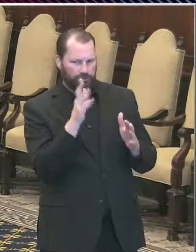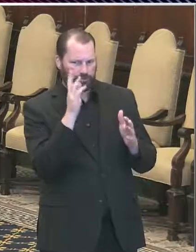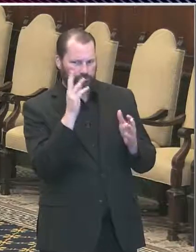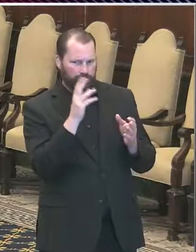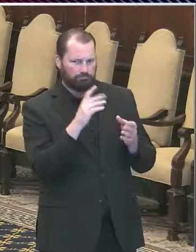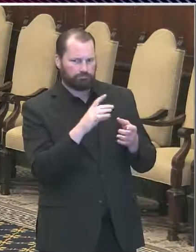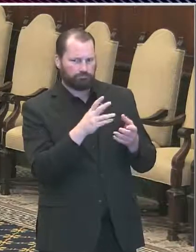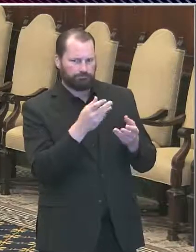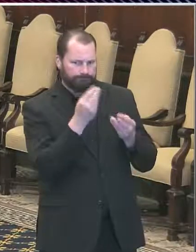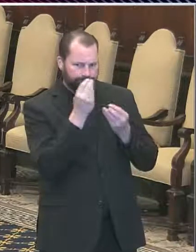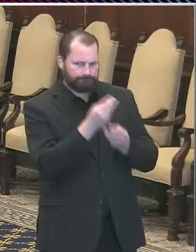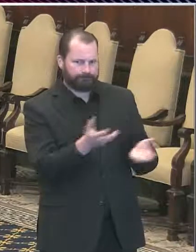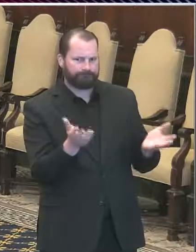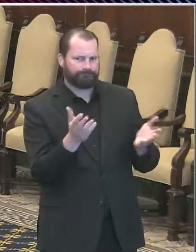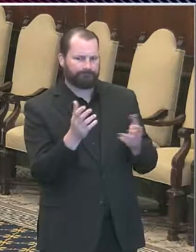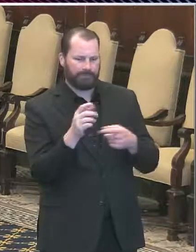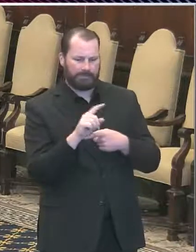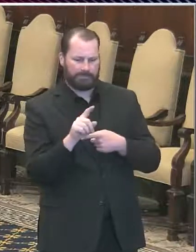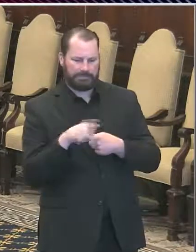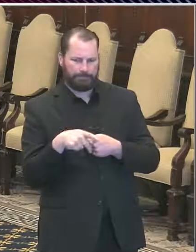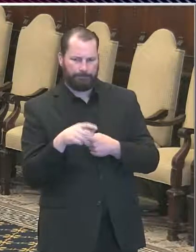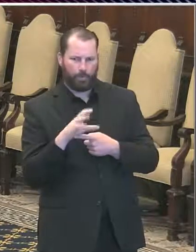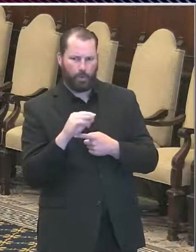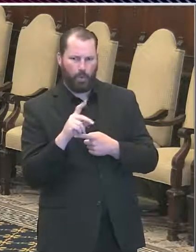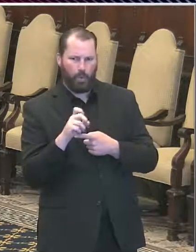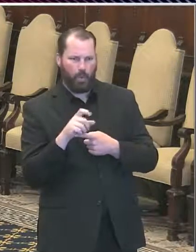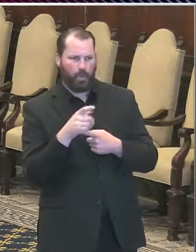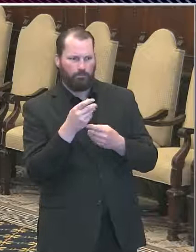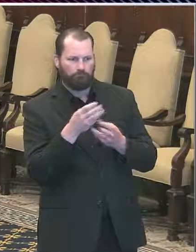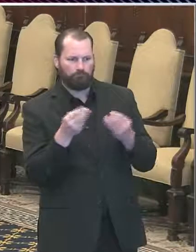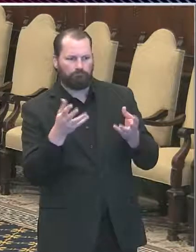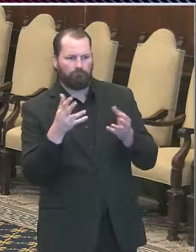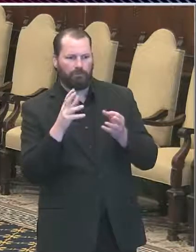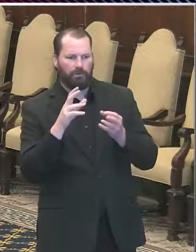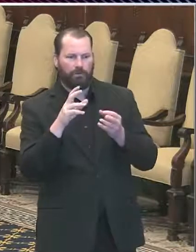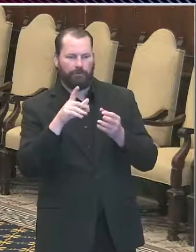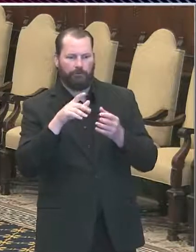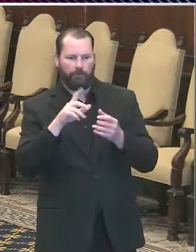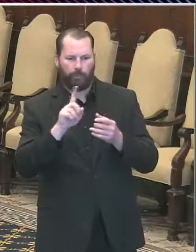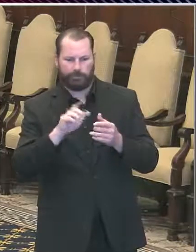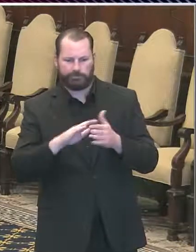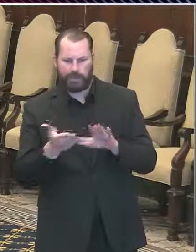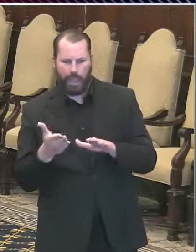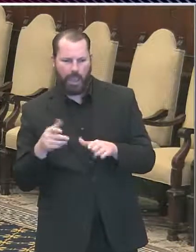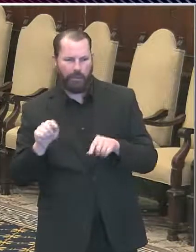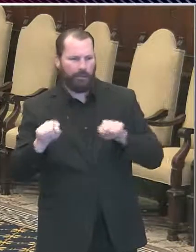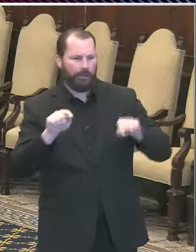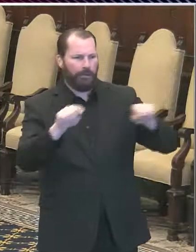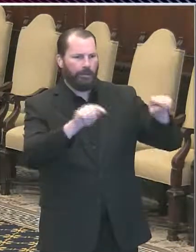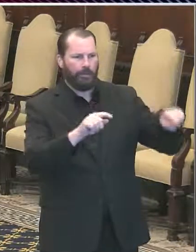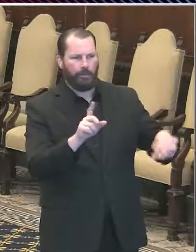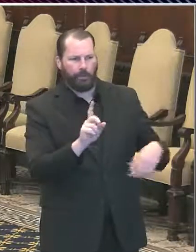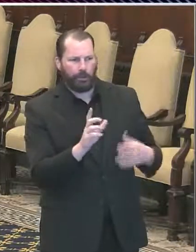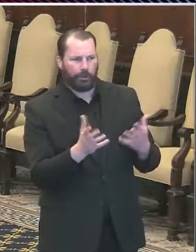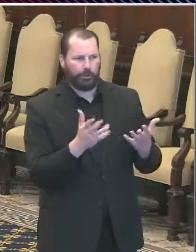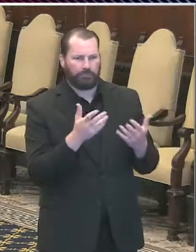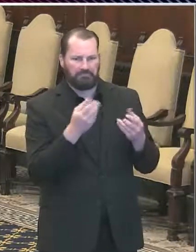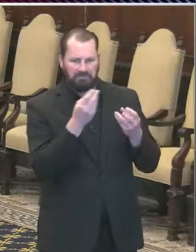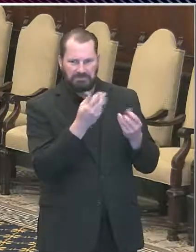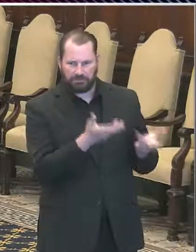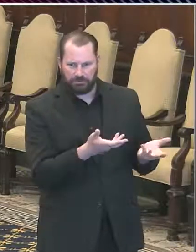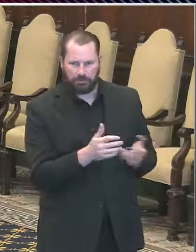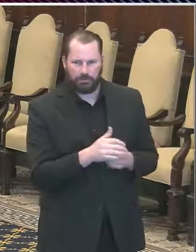Is that something that the city could do as well? We're careful to avoid presenting